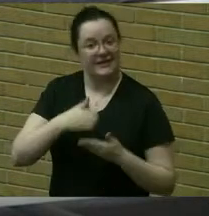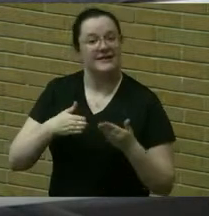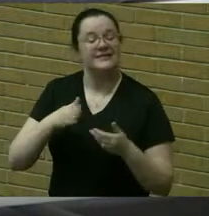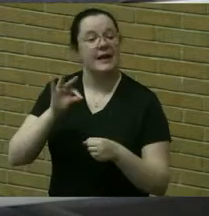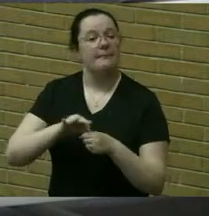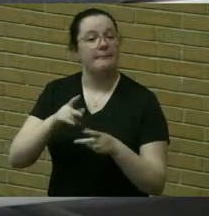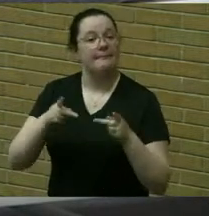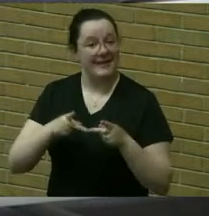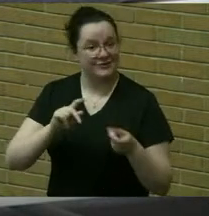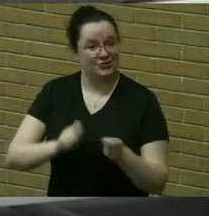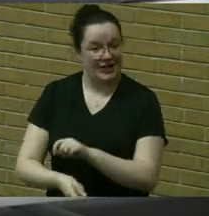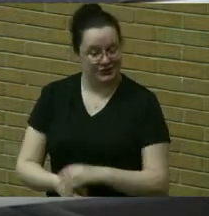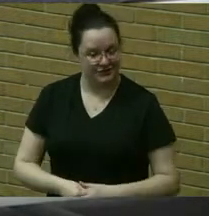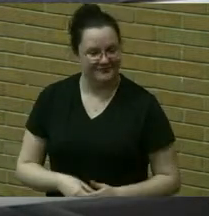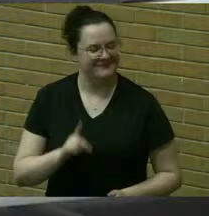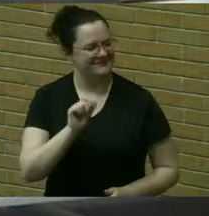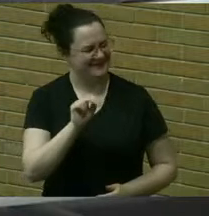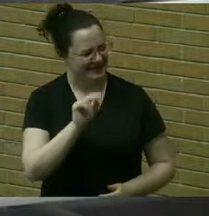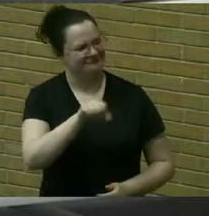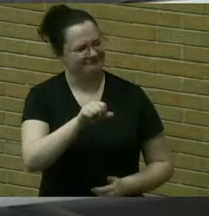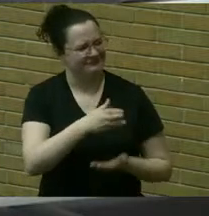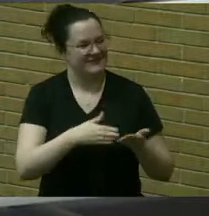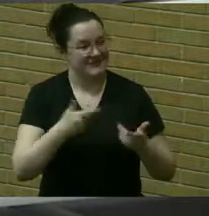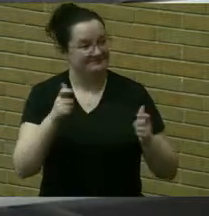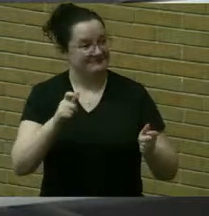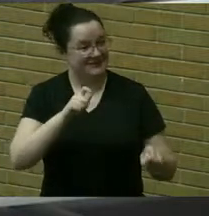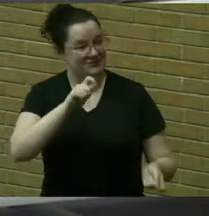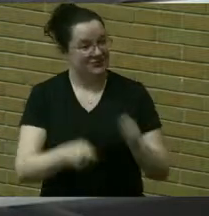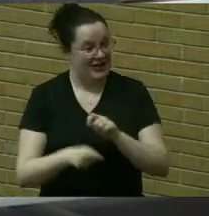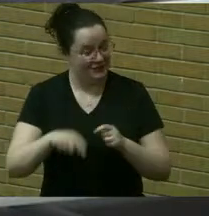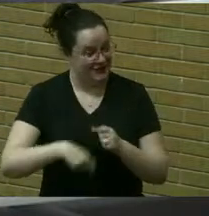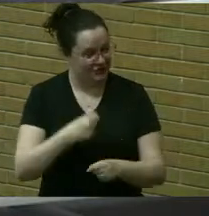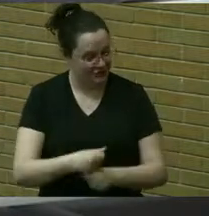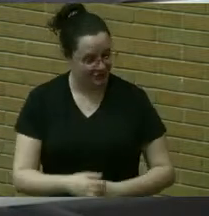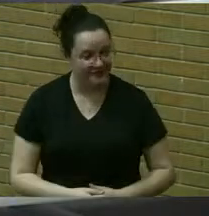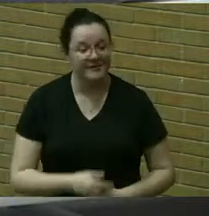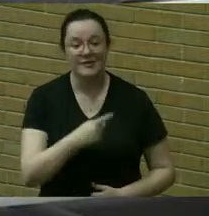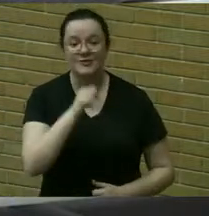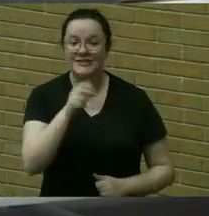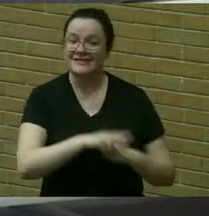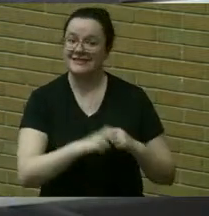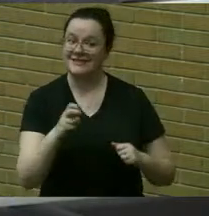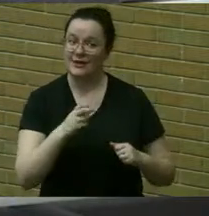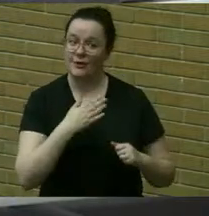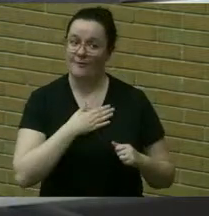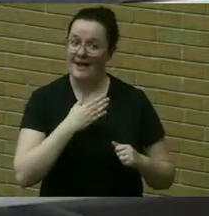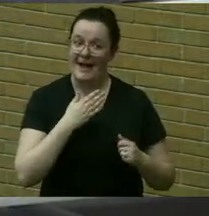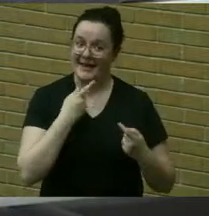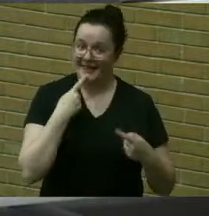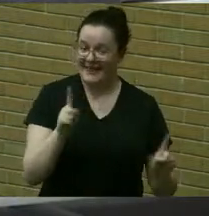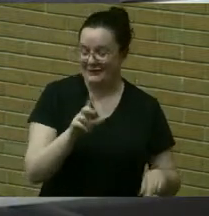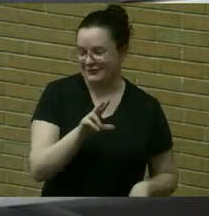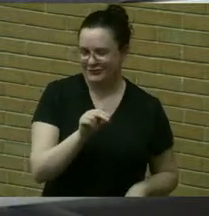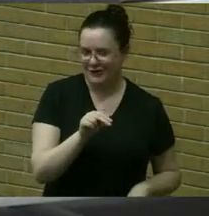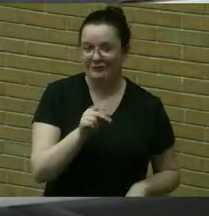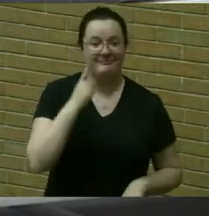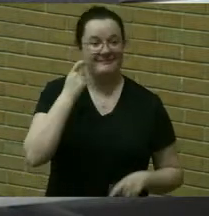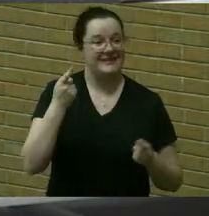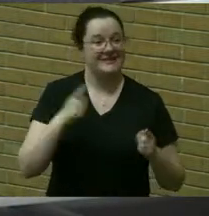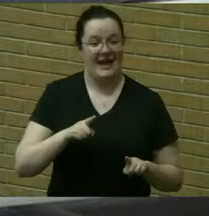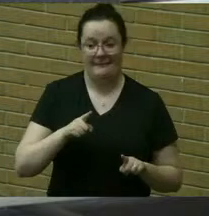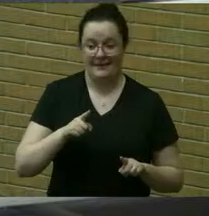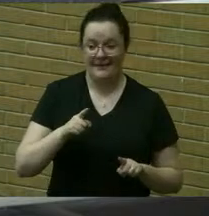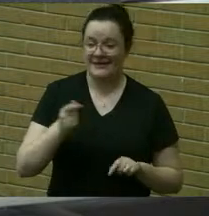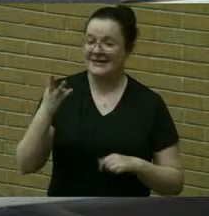have been some big changes this year um it didn't steal my thunder because a couple years ago the board of elections fired all the